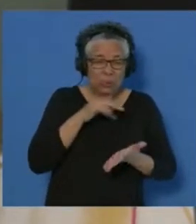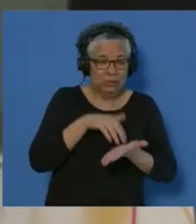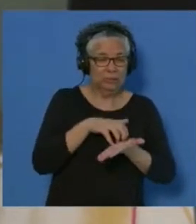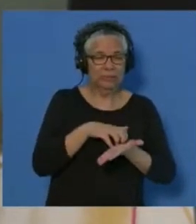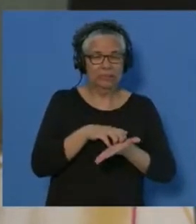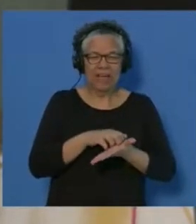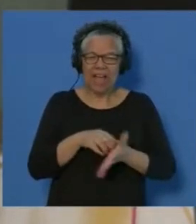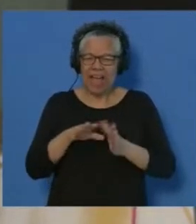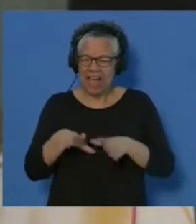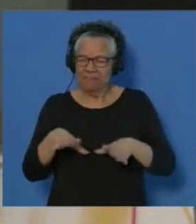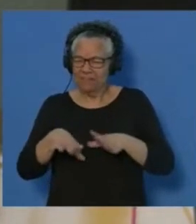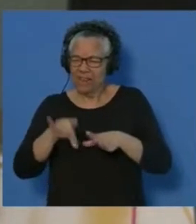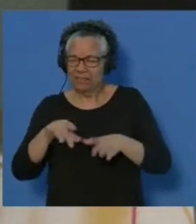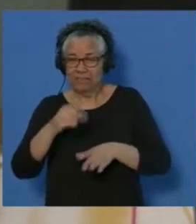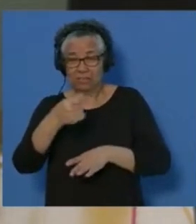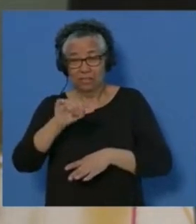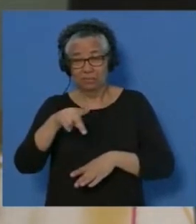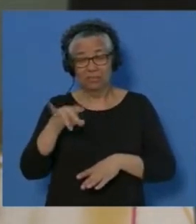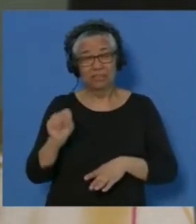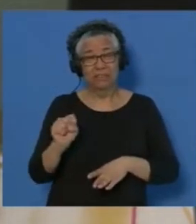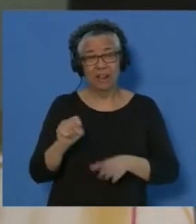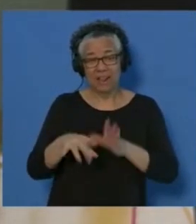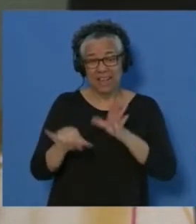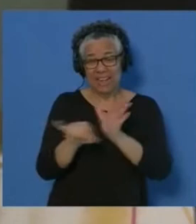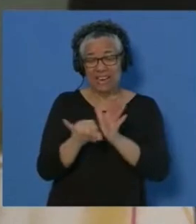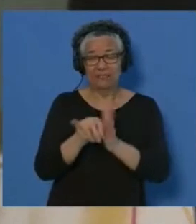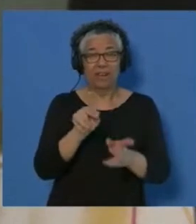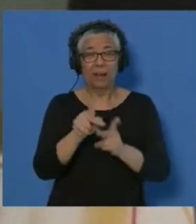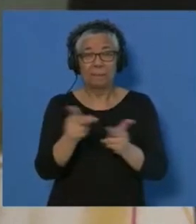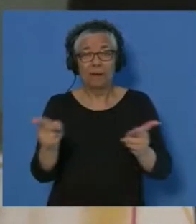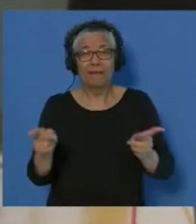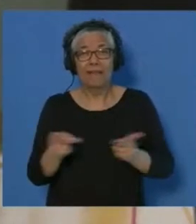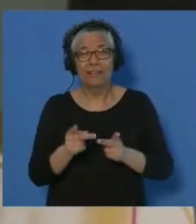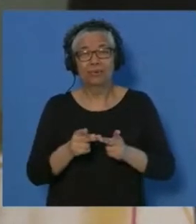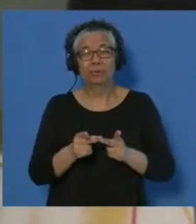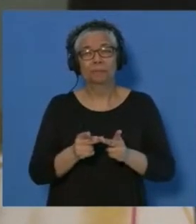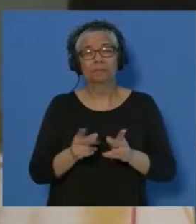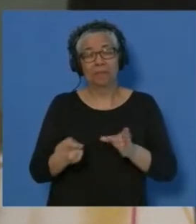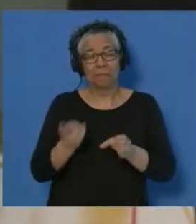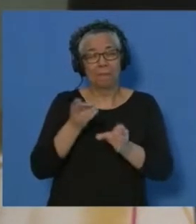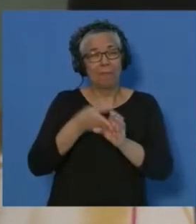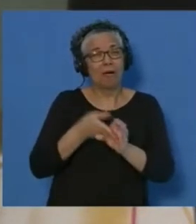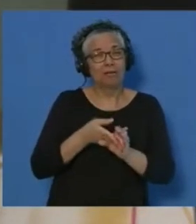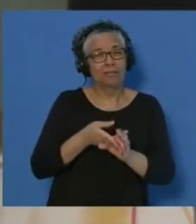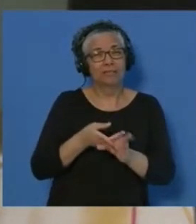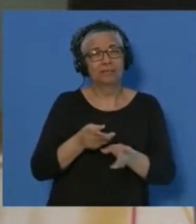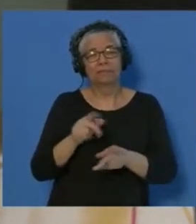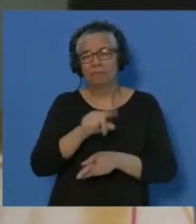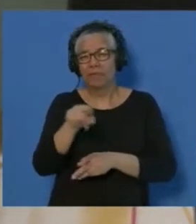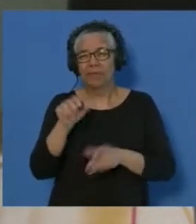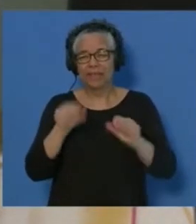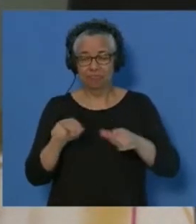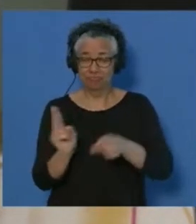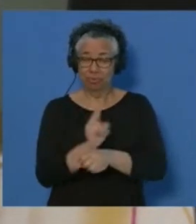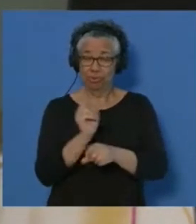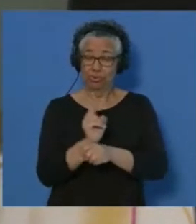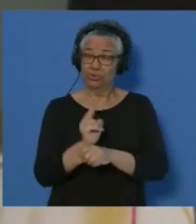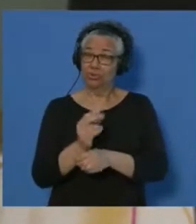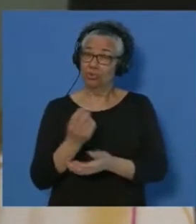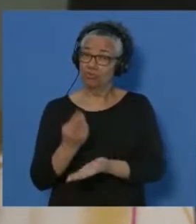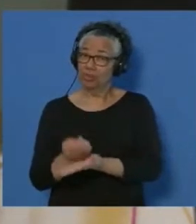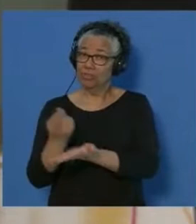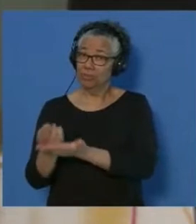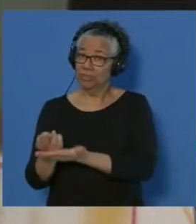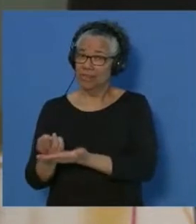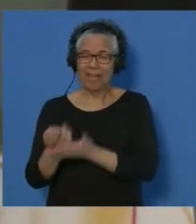so that we can better identify places where partners like donors and our third sector can focus their resources. This